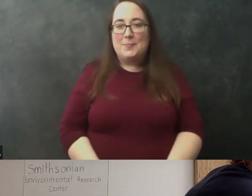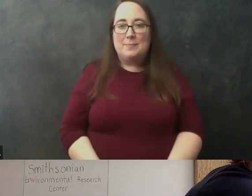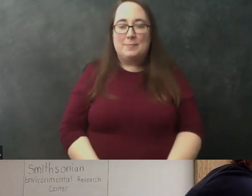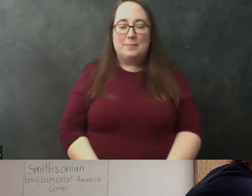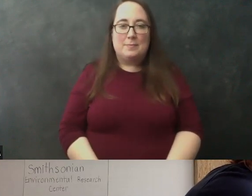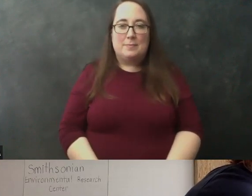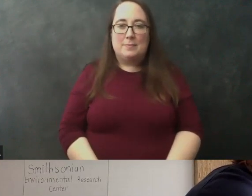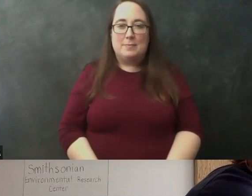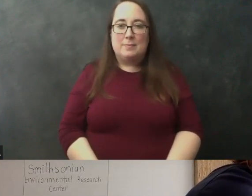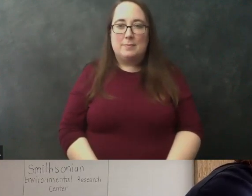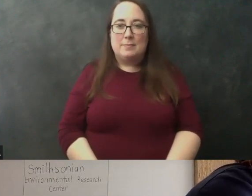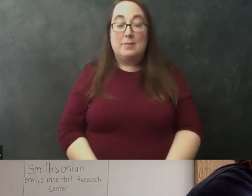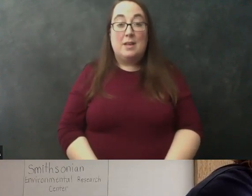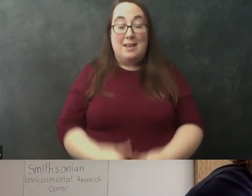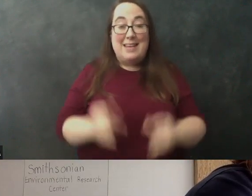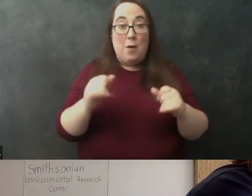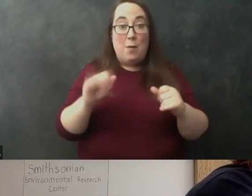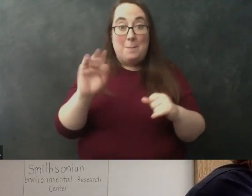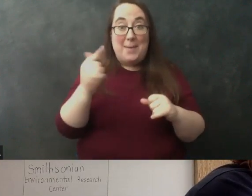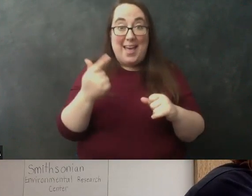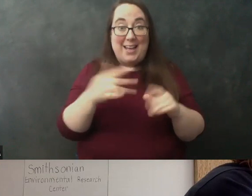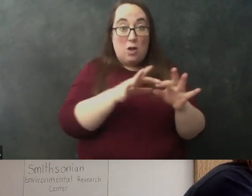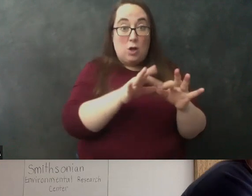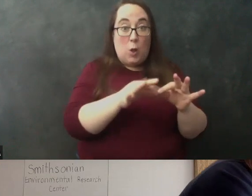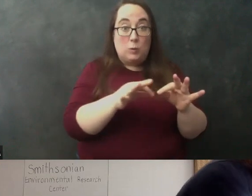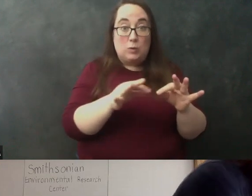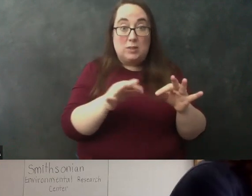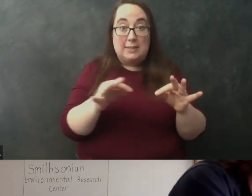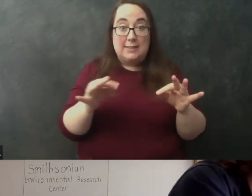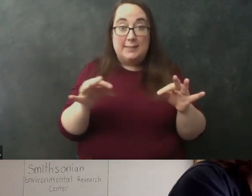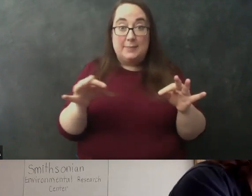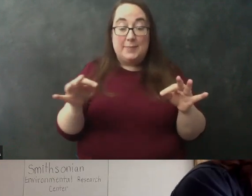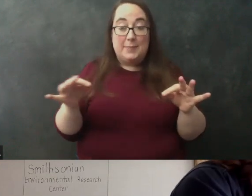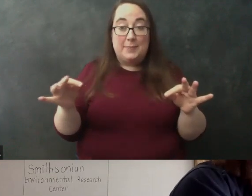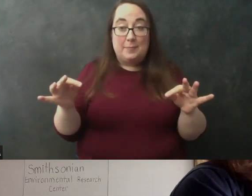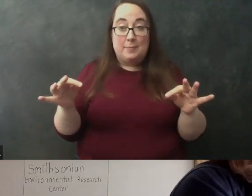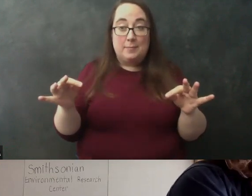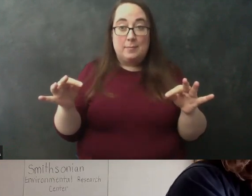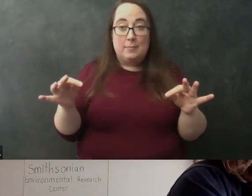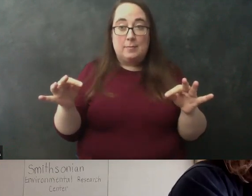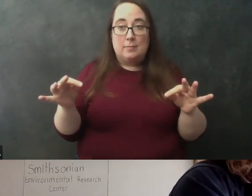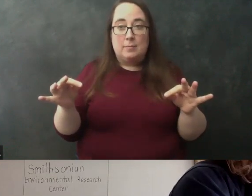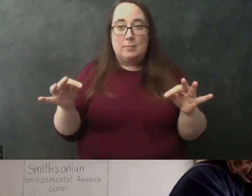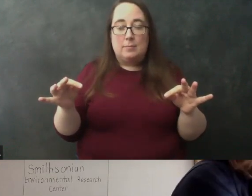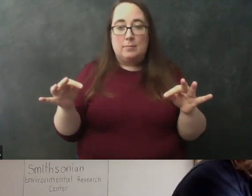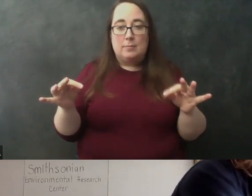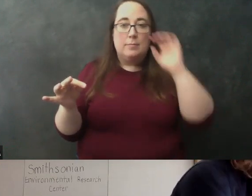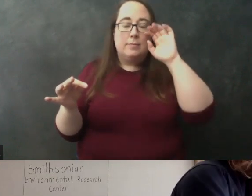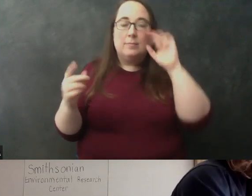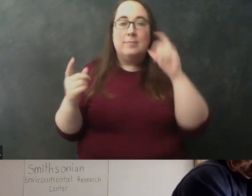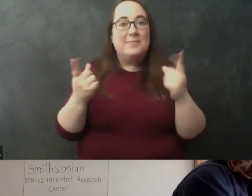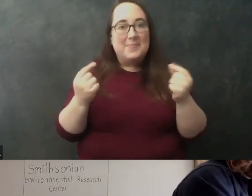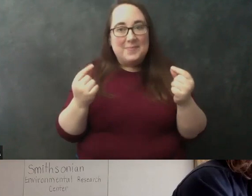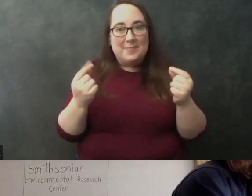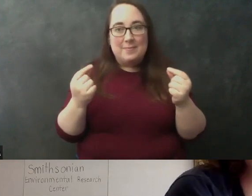so make sure you close close your bag nice and tight and then what you're gonna do is